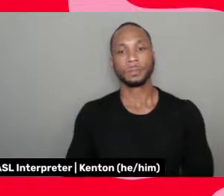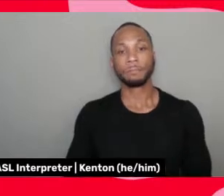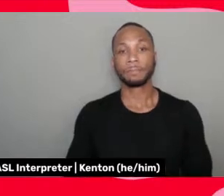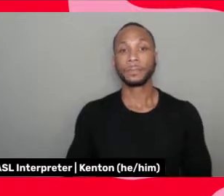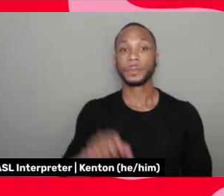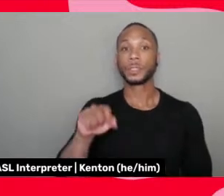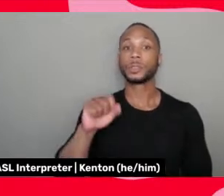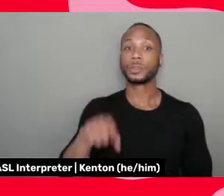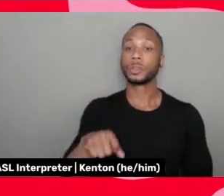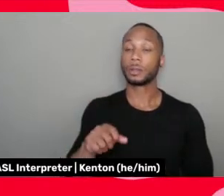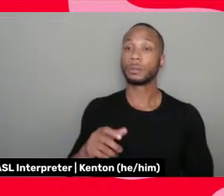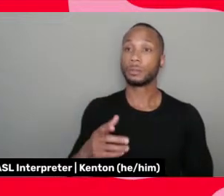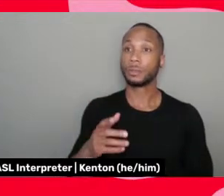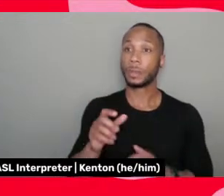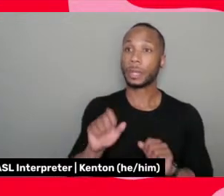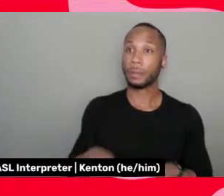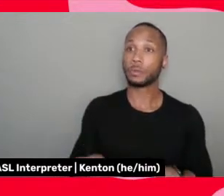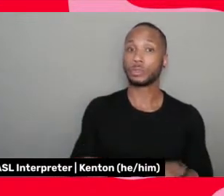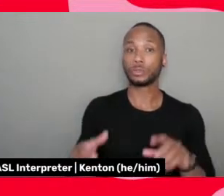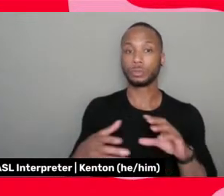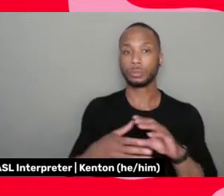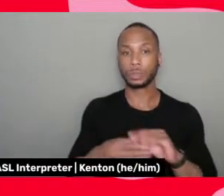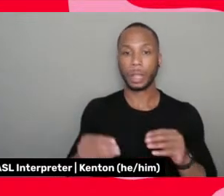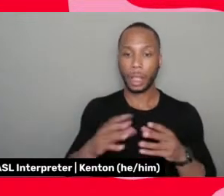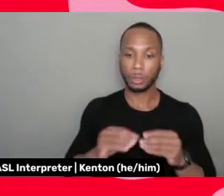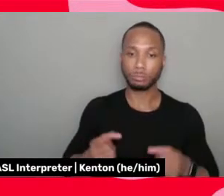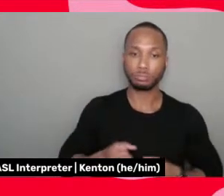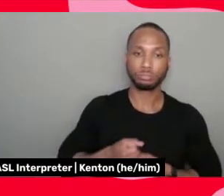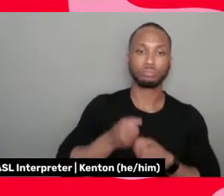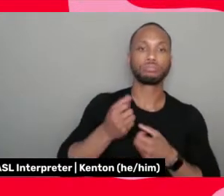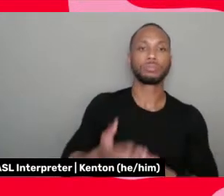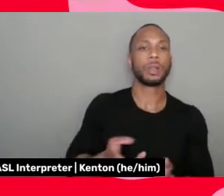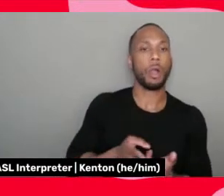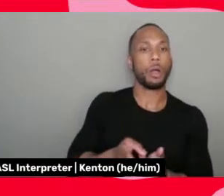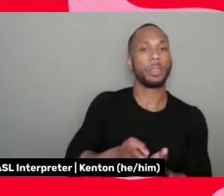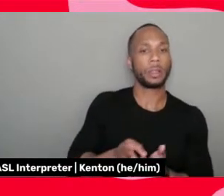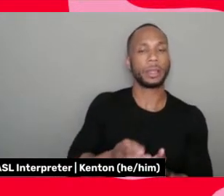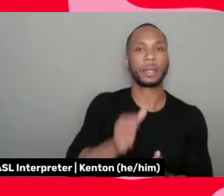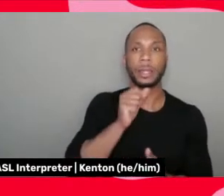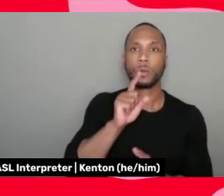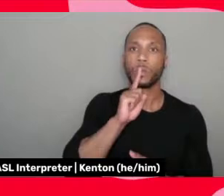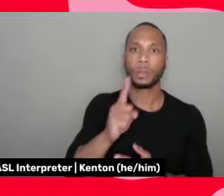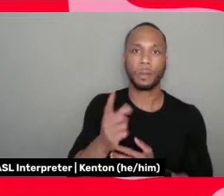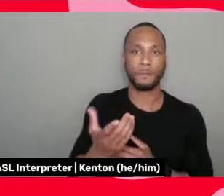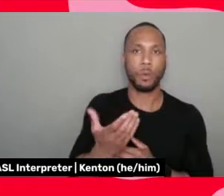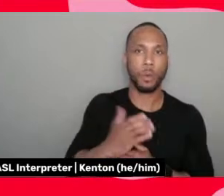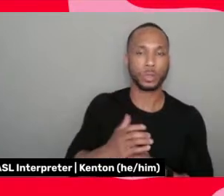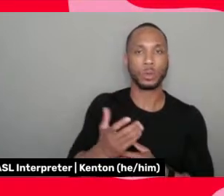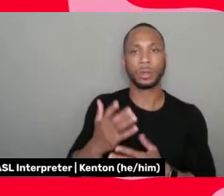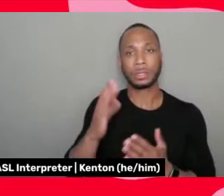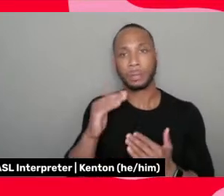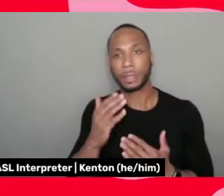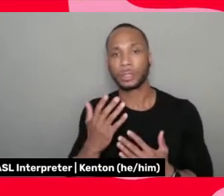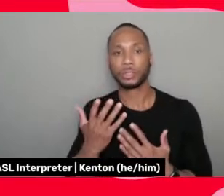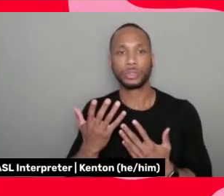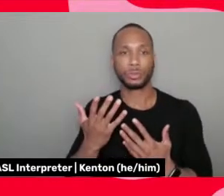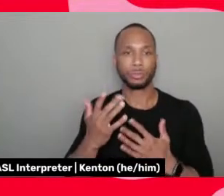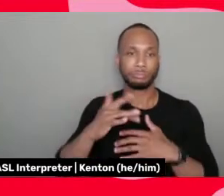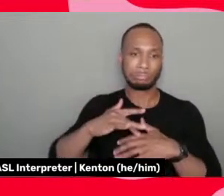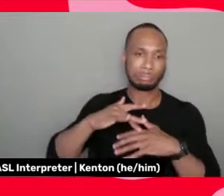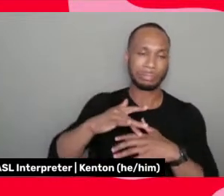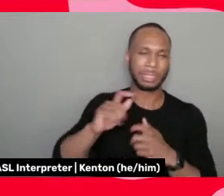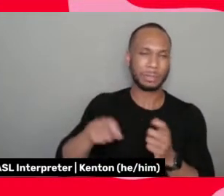being able to tell our stories and being able to tell them authentically and not being held to a certain trauma